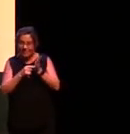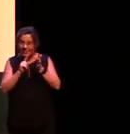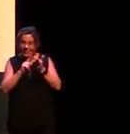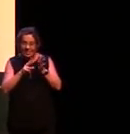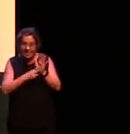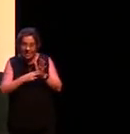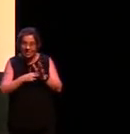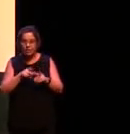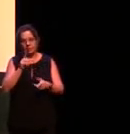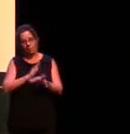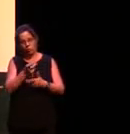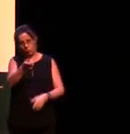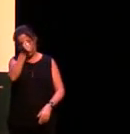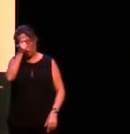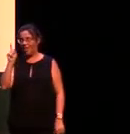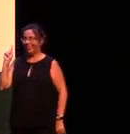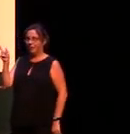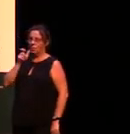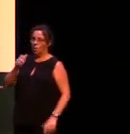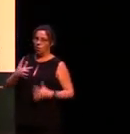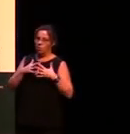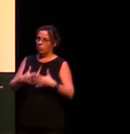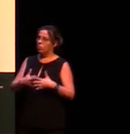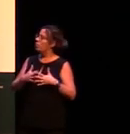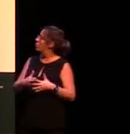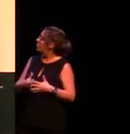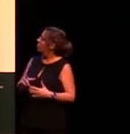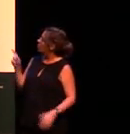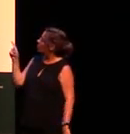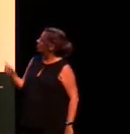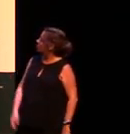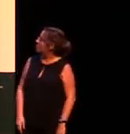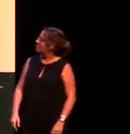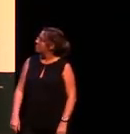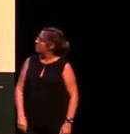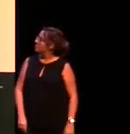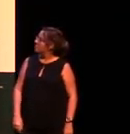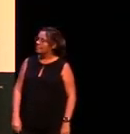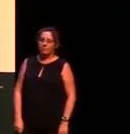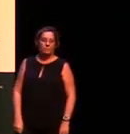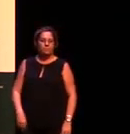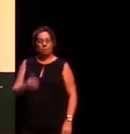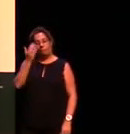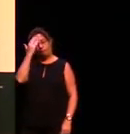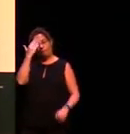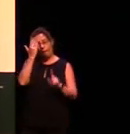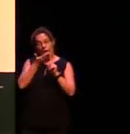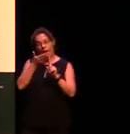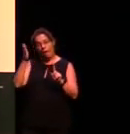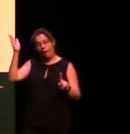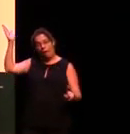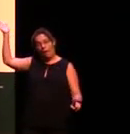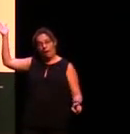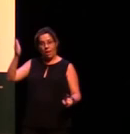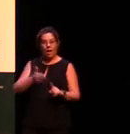usefulness of this word to be off in one's own world sitting down and not participating in the conversation around them and this word is